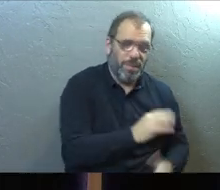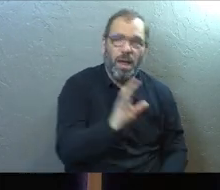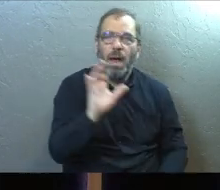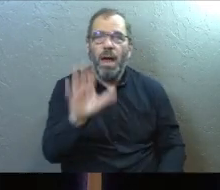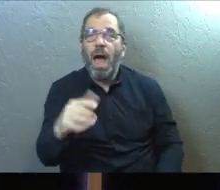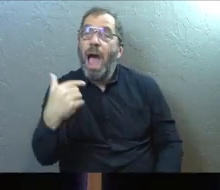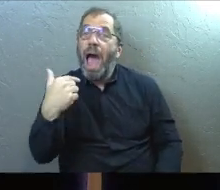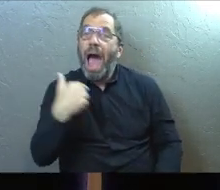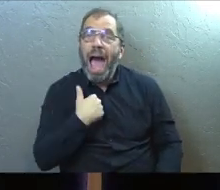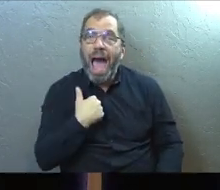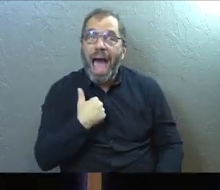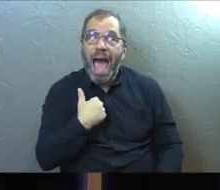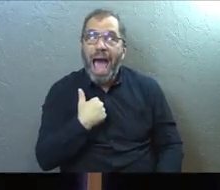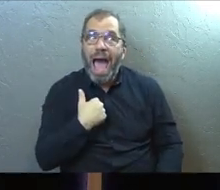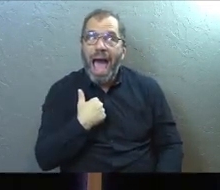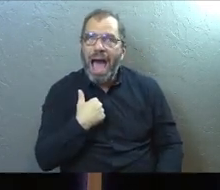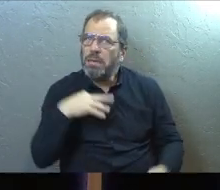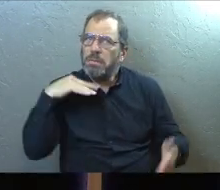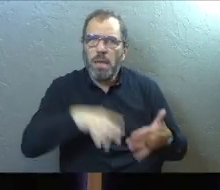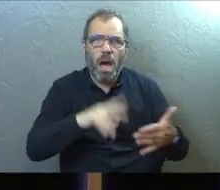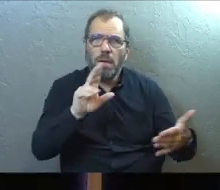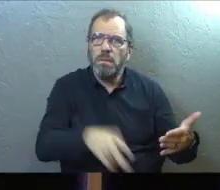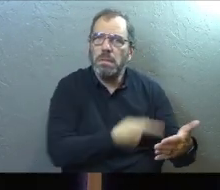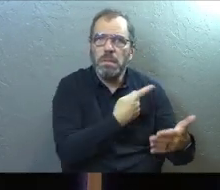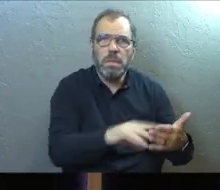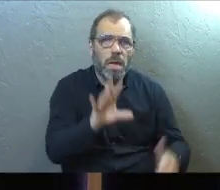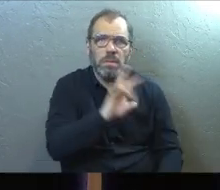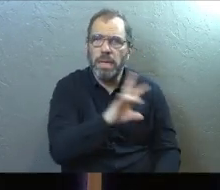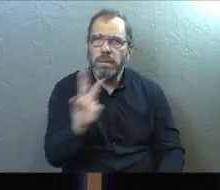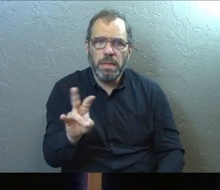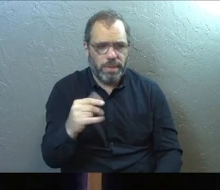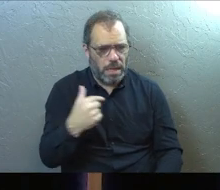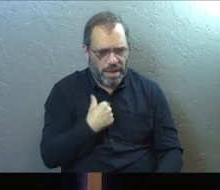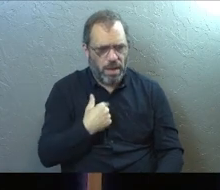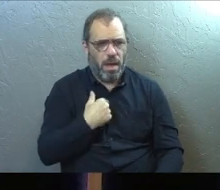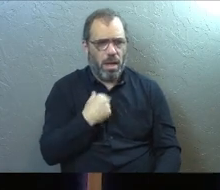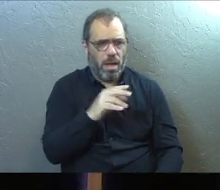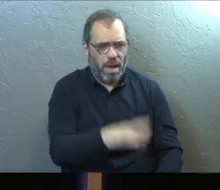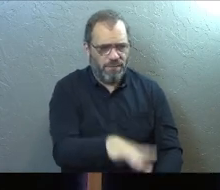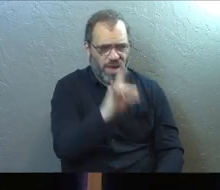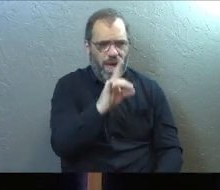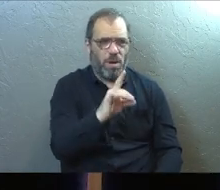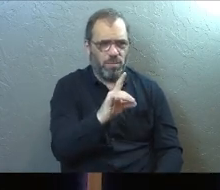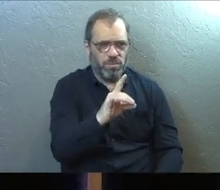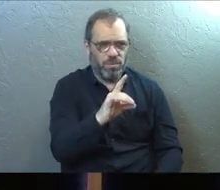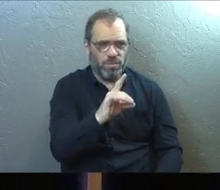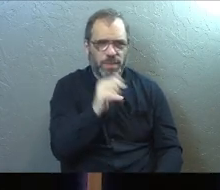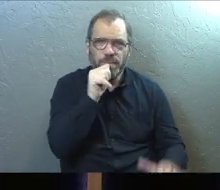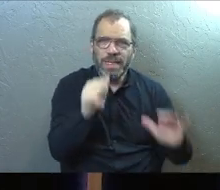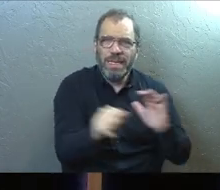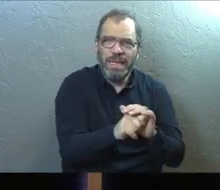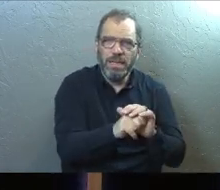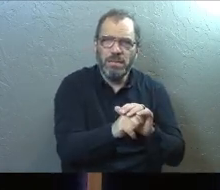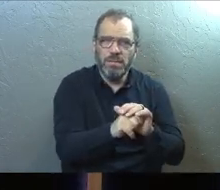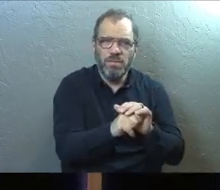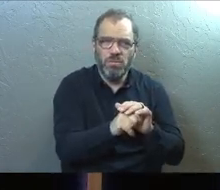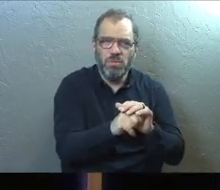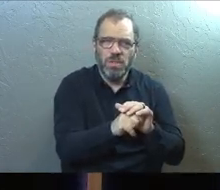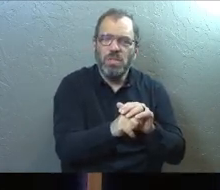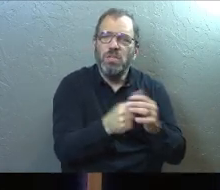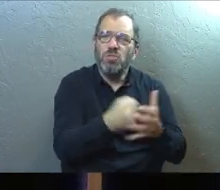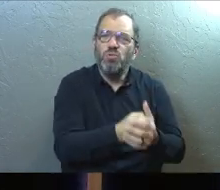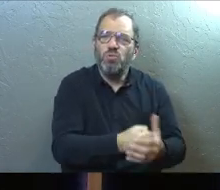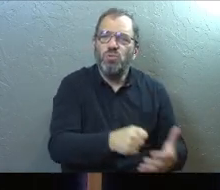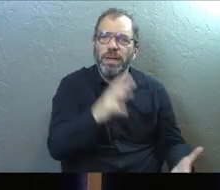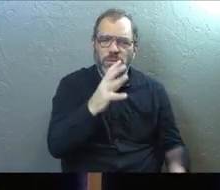Because I had never deeply studied Psalm 77 before. And I feel like I have found buried treasure. This thing is absolutely